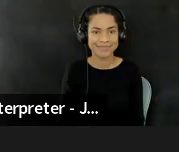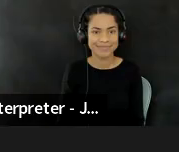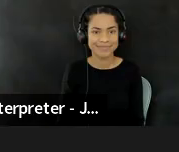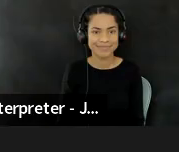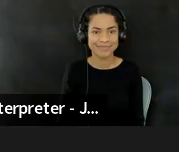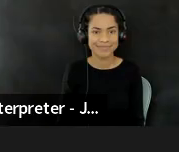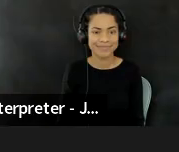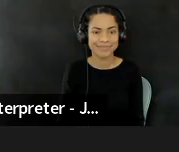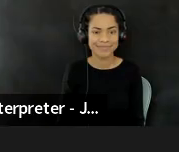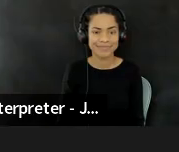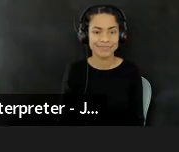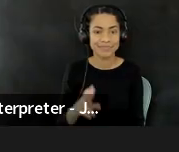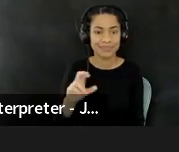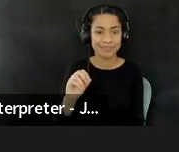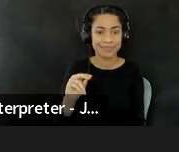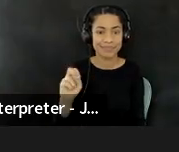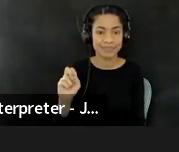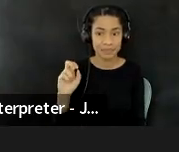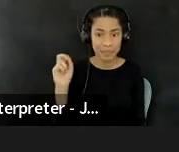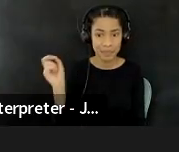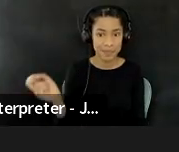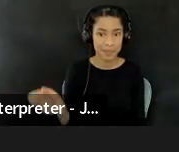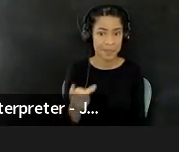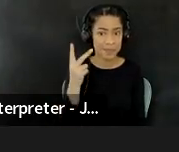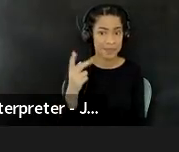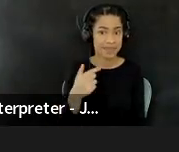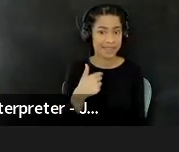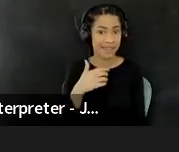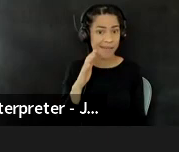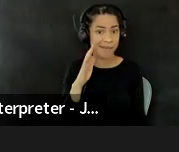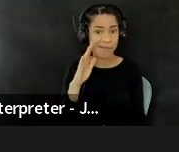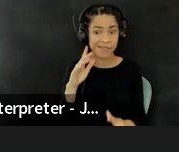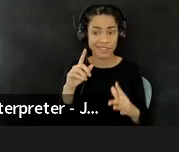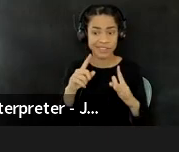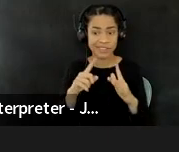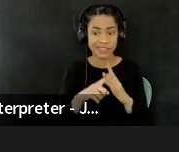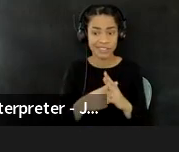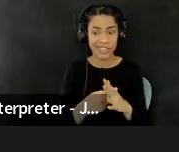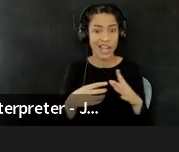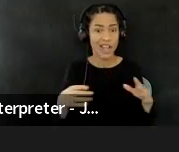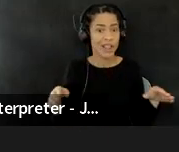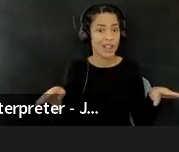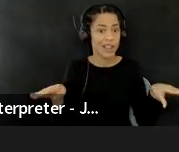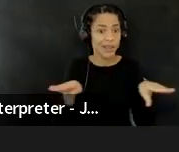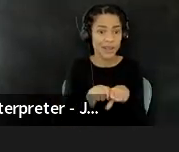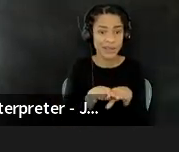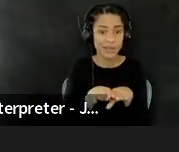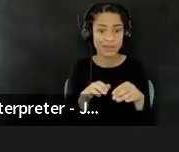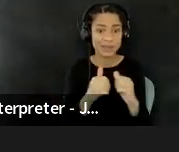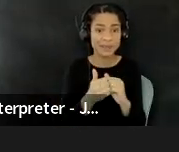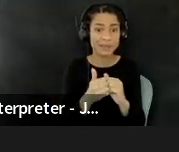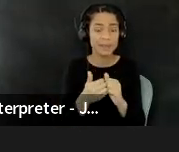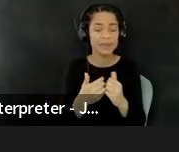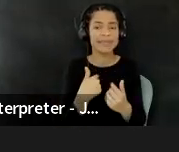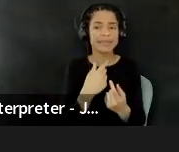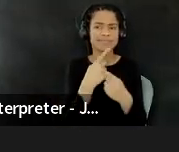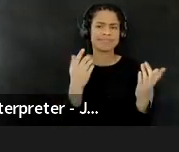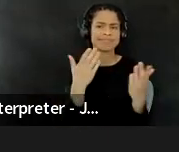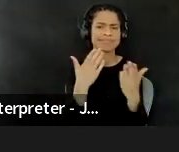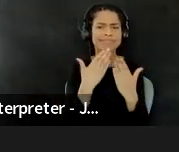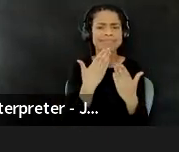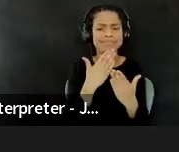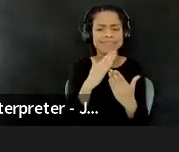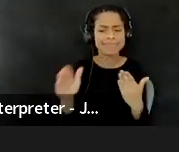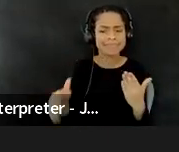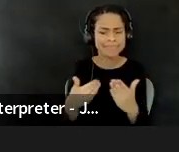Okay. Well, um, I'll just start the, uh, uh, closing by just sending a big thanks to everyone who's joined this